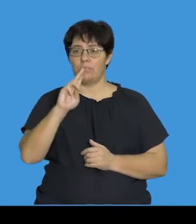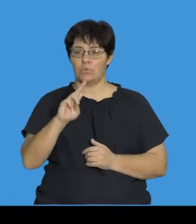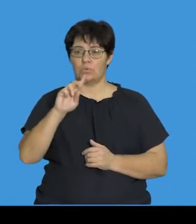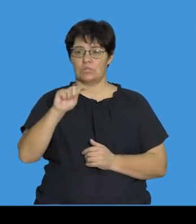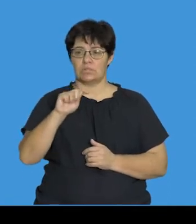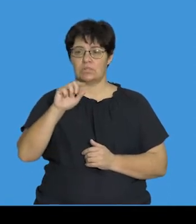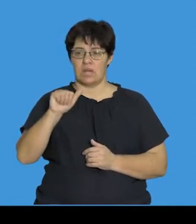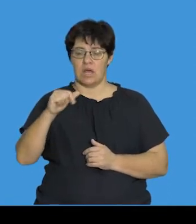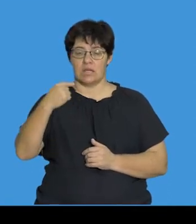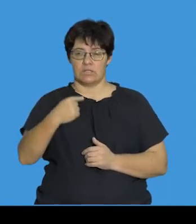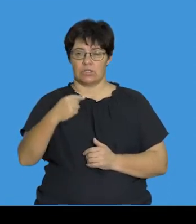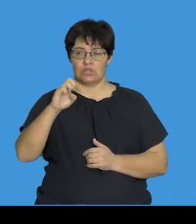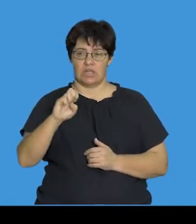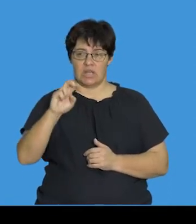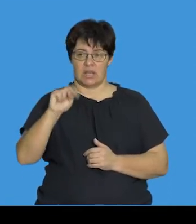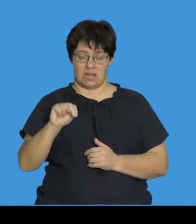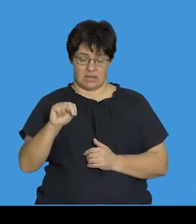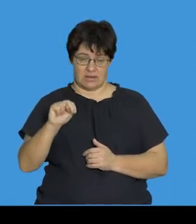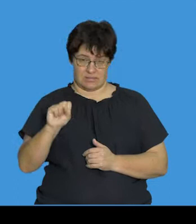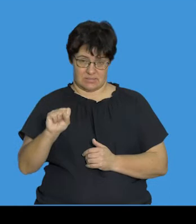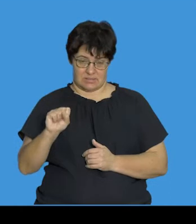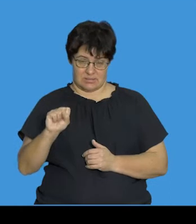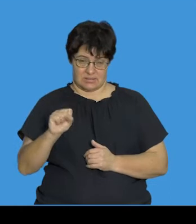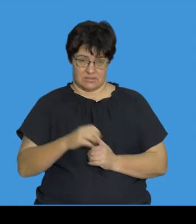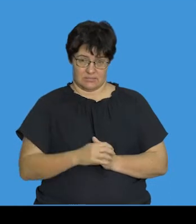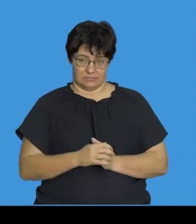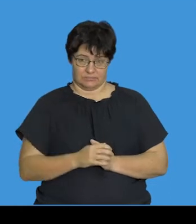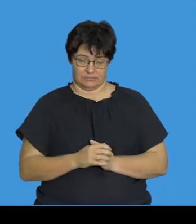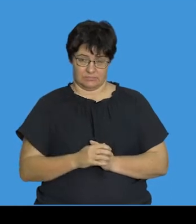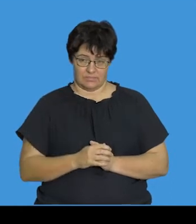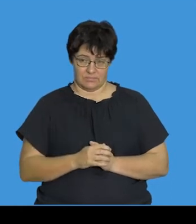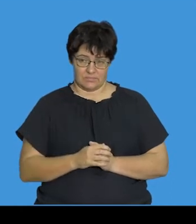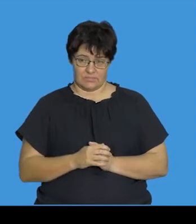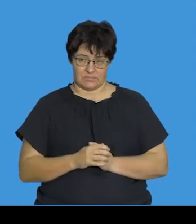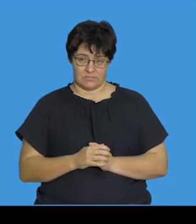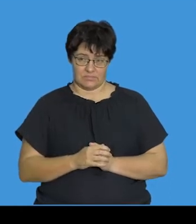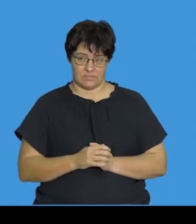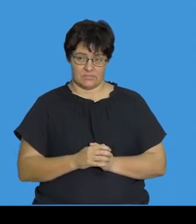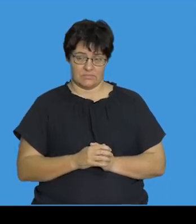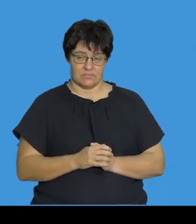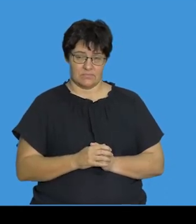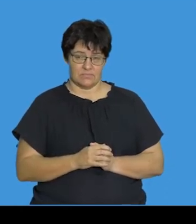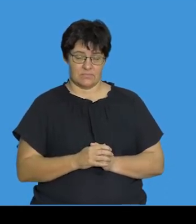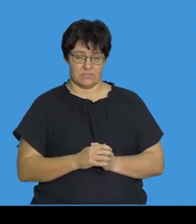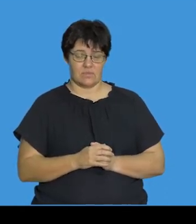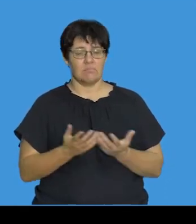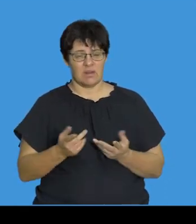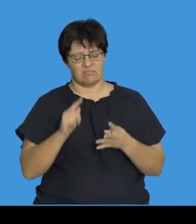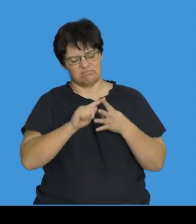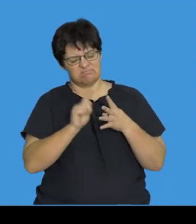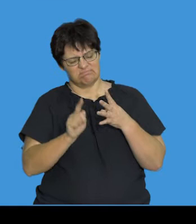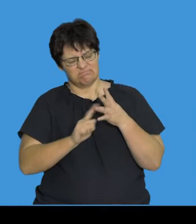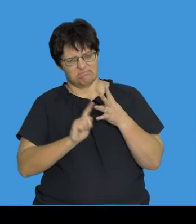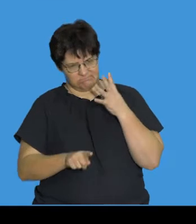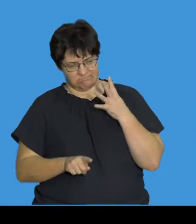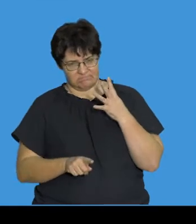So, any factor that causes a mutation is referred to as a mutagen. And so, there are several